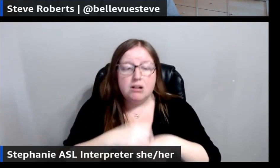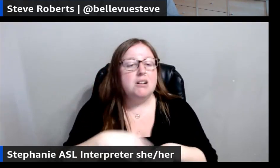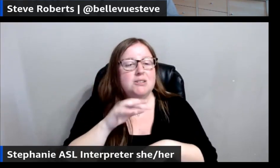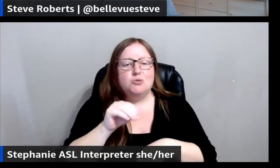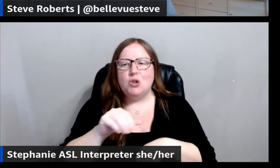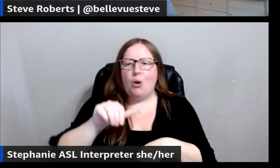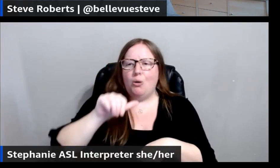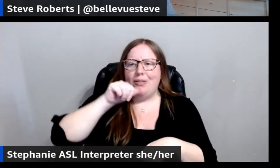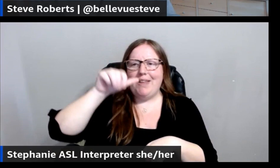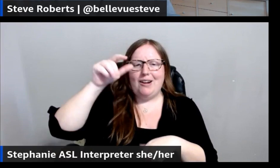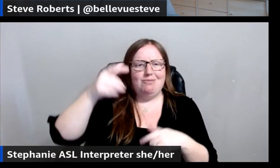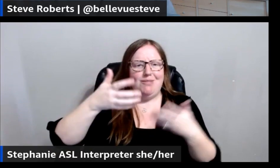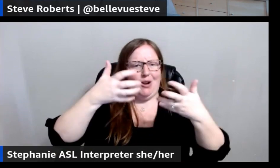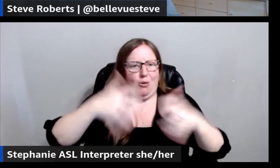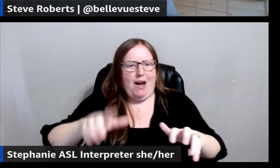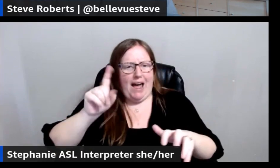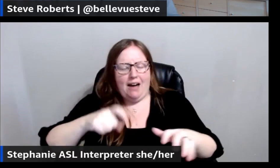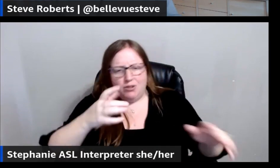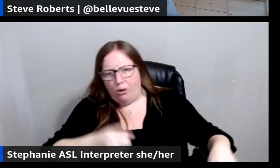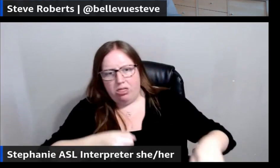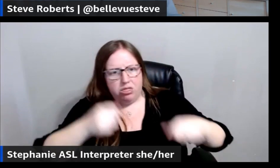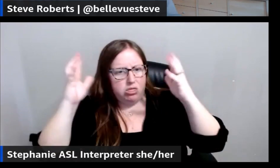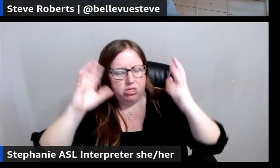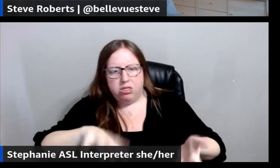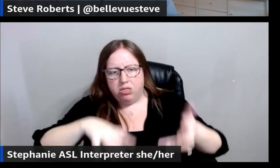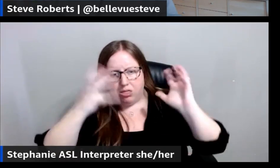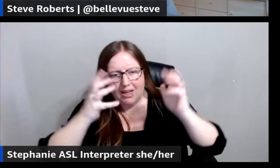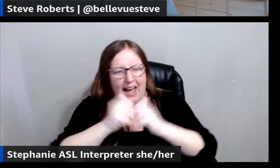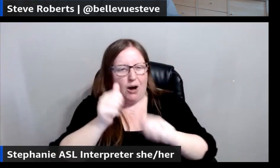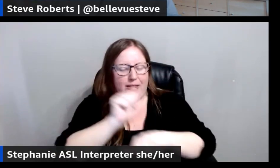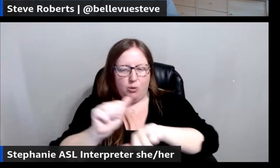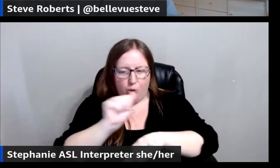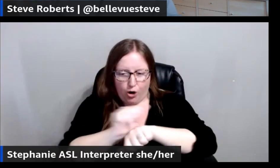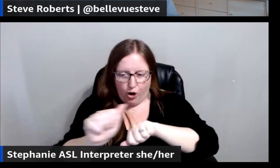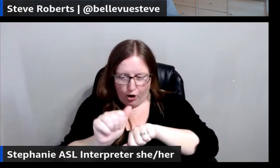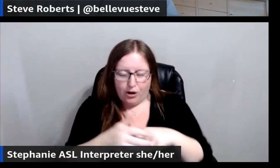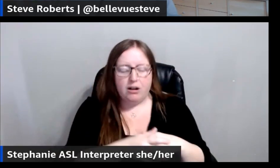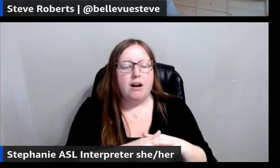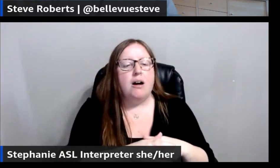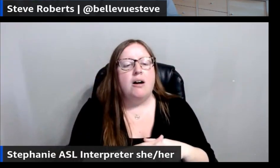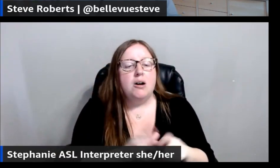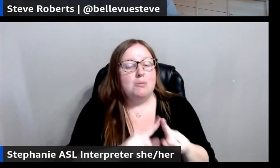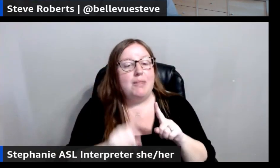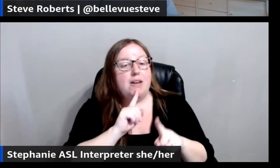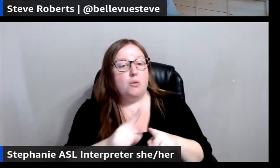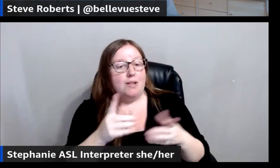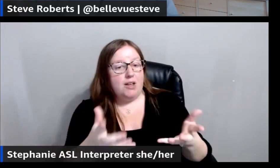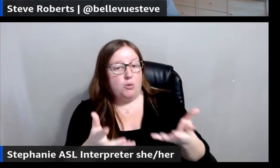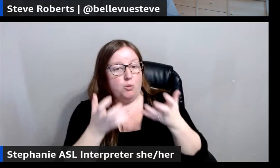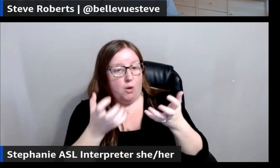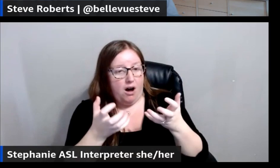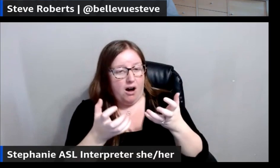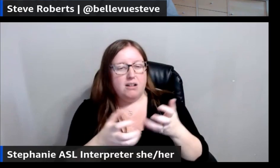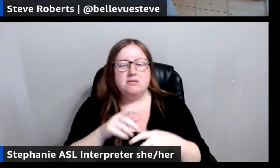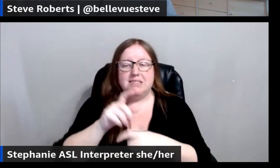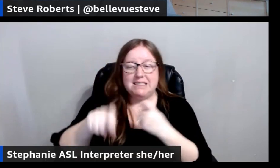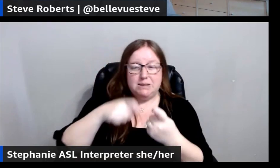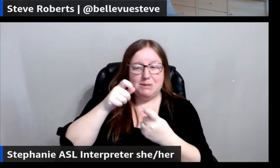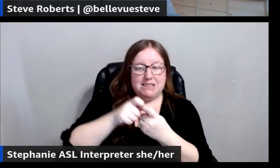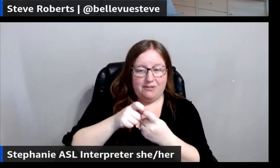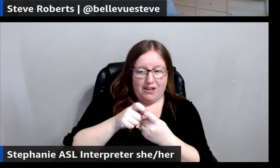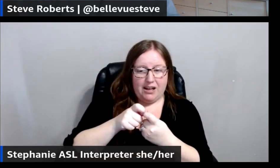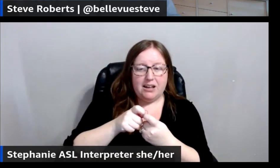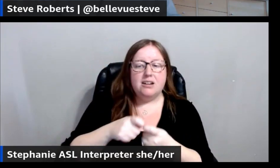to have to completely upend all of their ways of working and then they really want to do things that are specific to